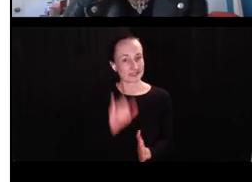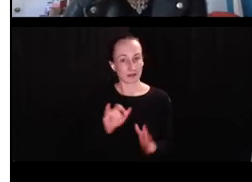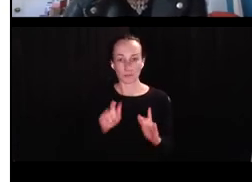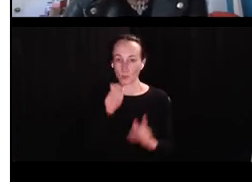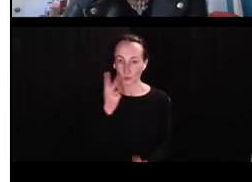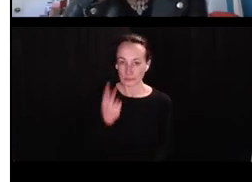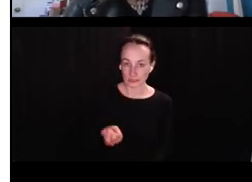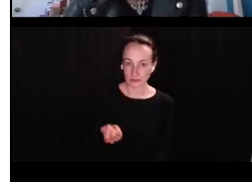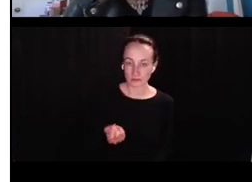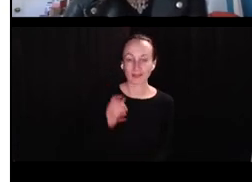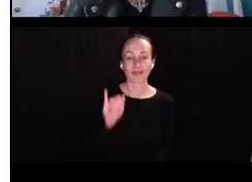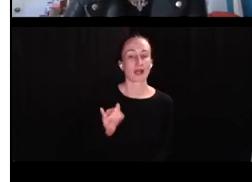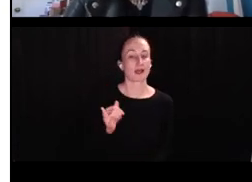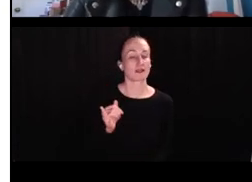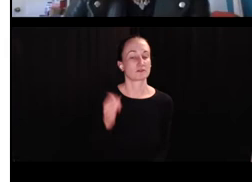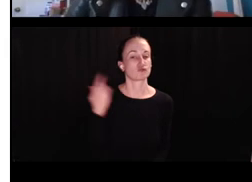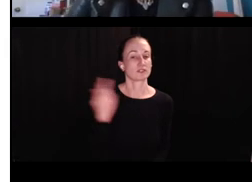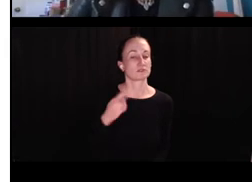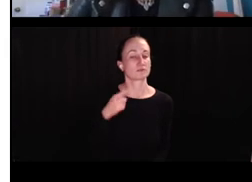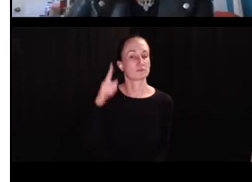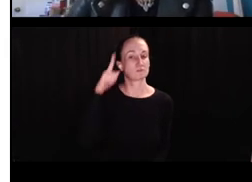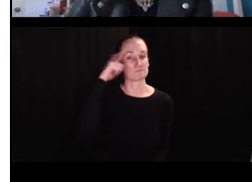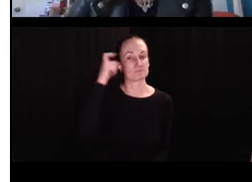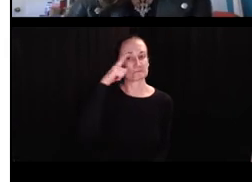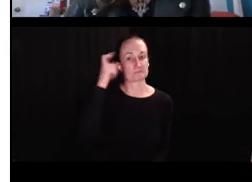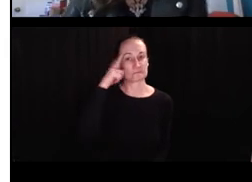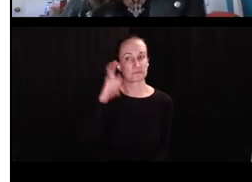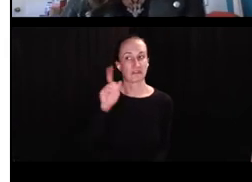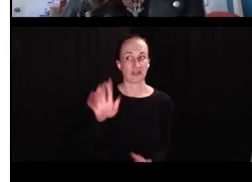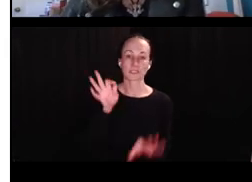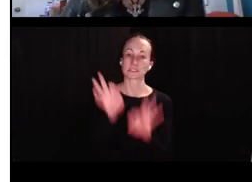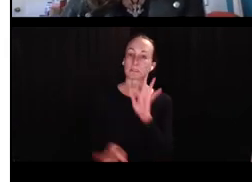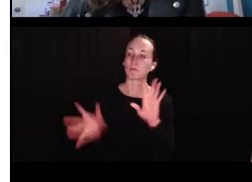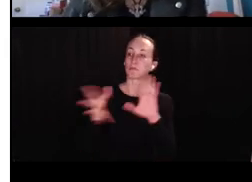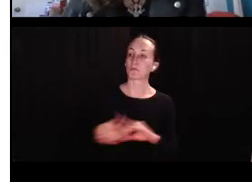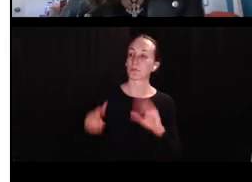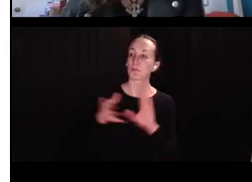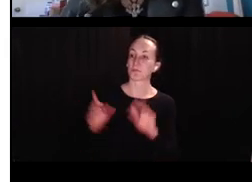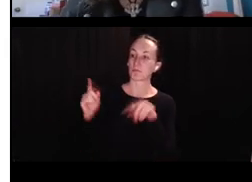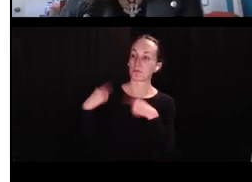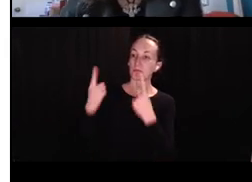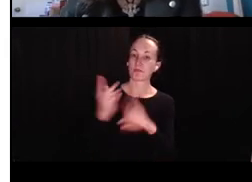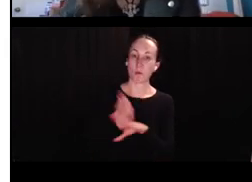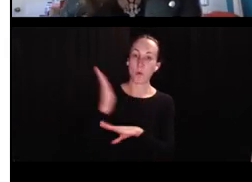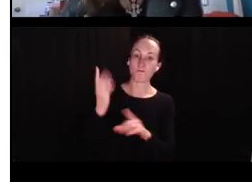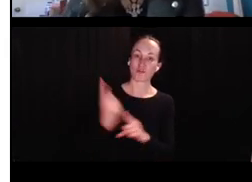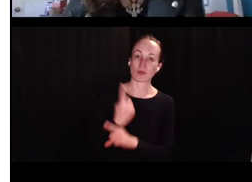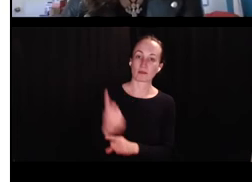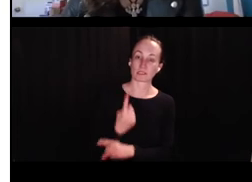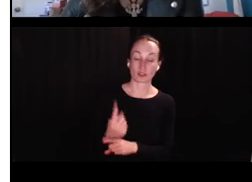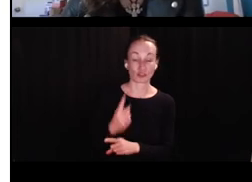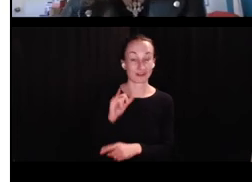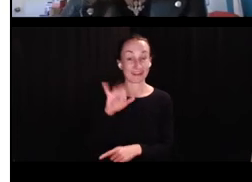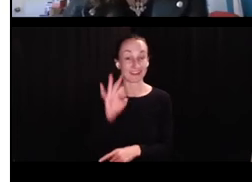So that is a reason to question, um, the kind of simplistic, uh, textbook narrative that we've been seeing before with over